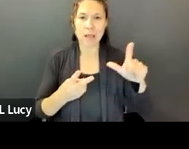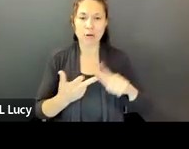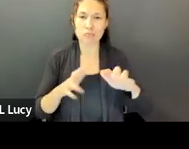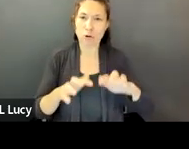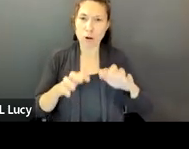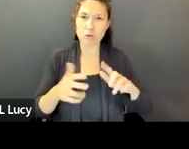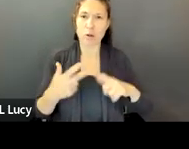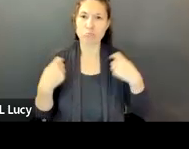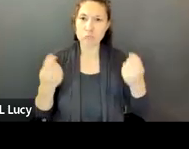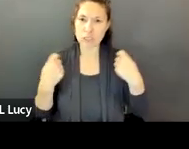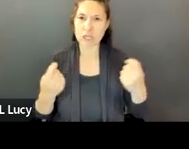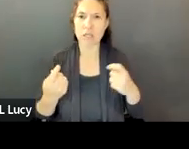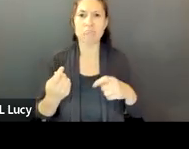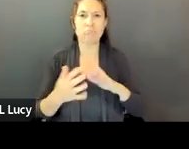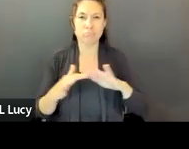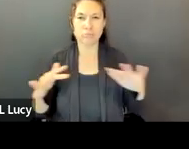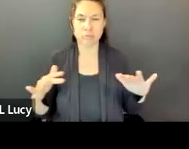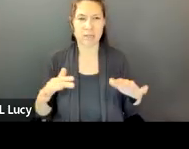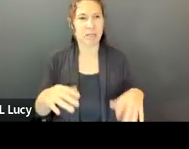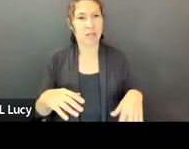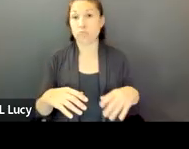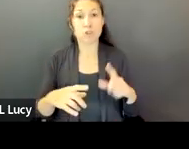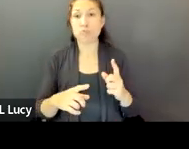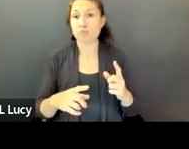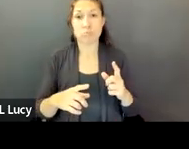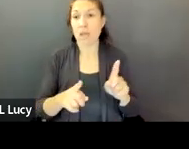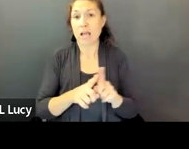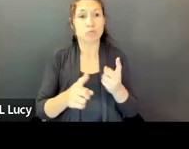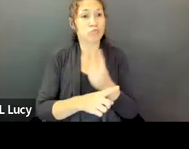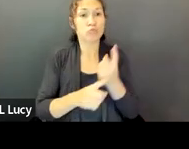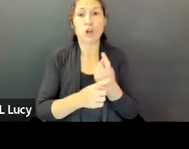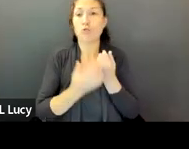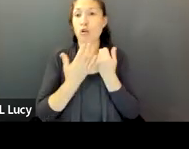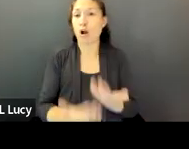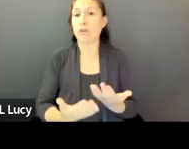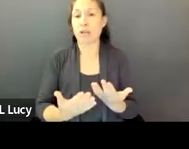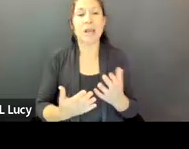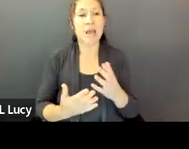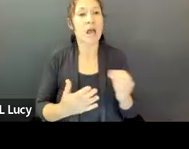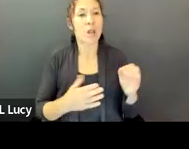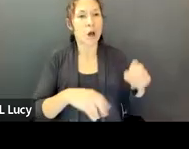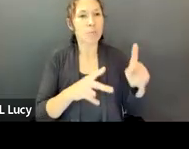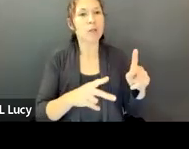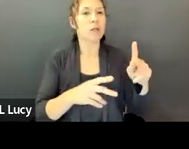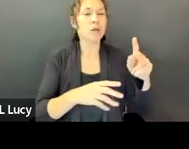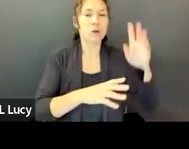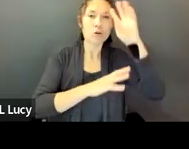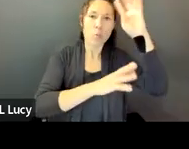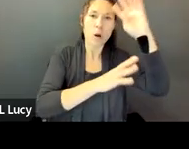as a baseline, with an opportunity to design for other special programs,